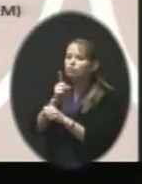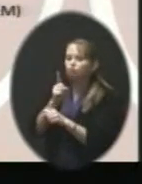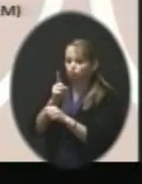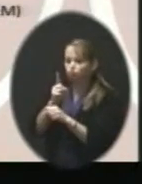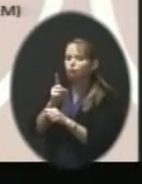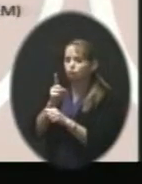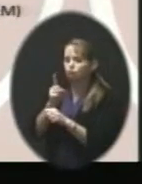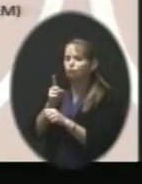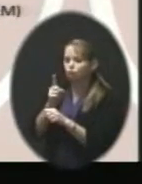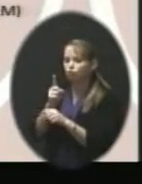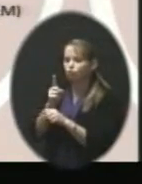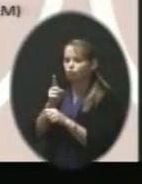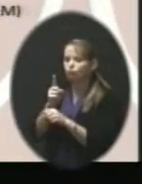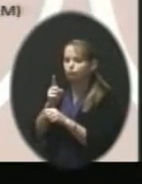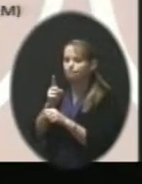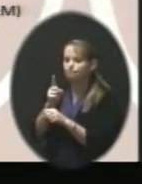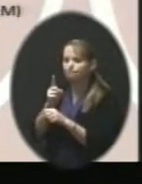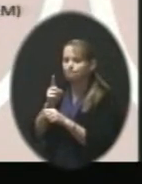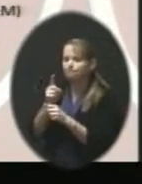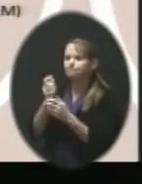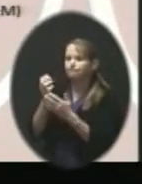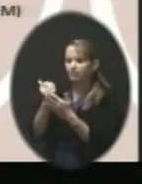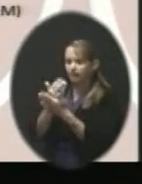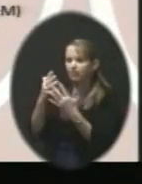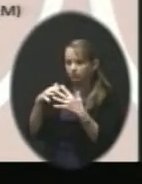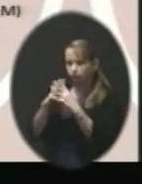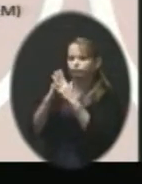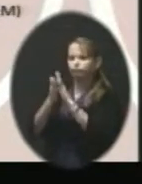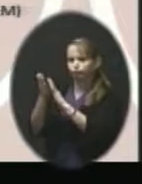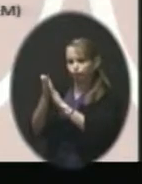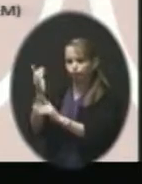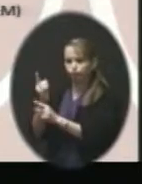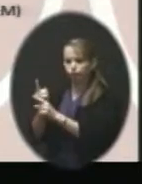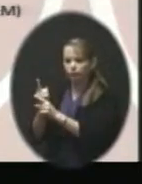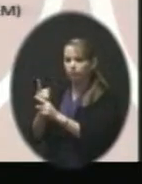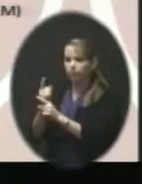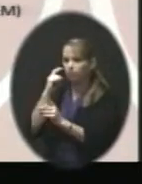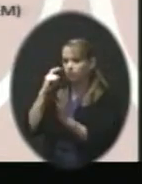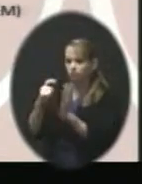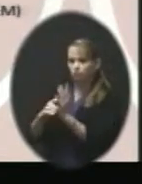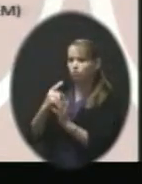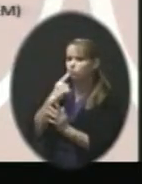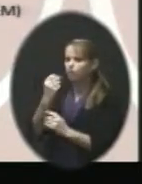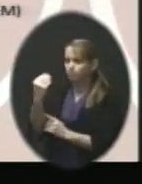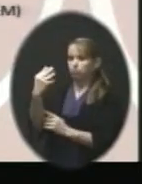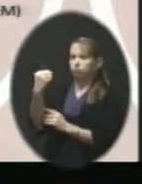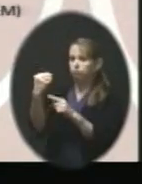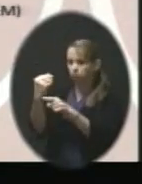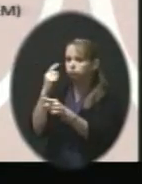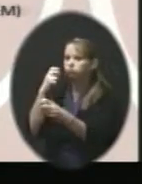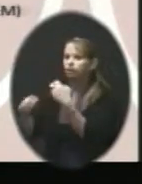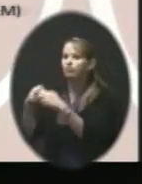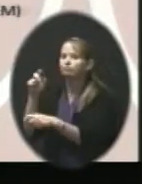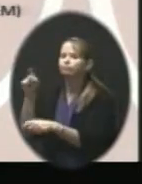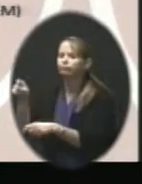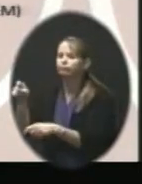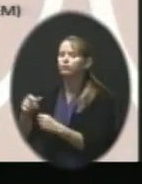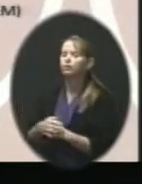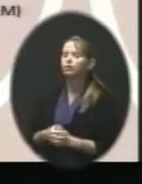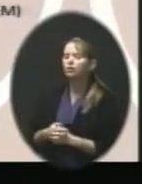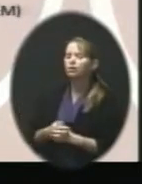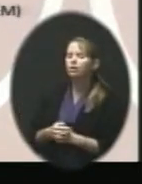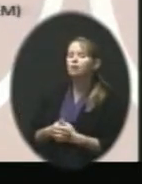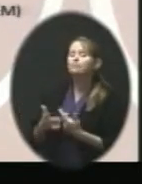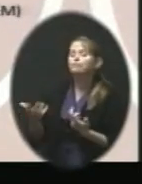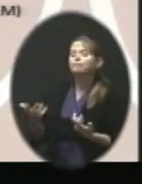things are up and running. If you see a red light, we know that we've got a problem right away. The takeaway here is that we